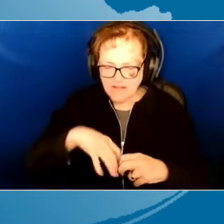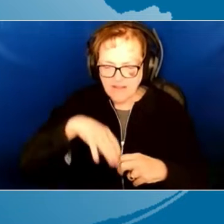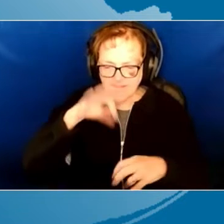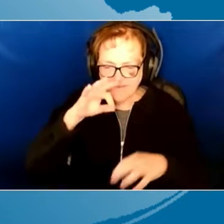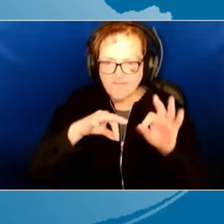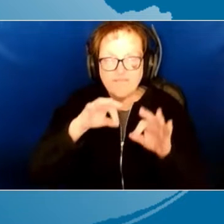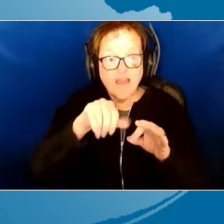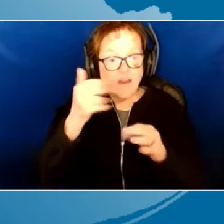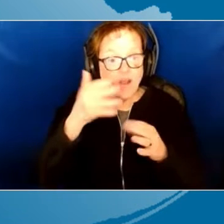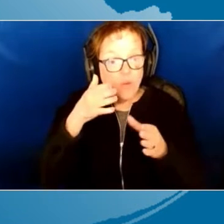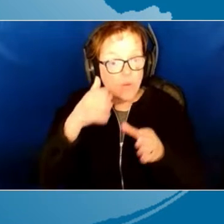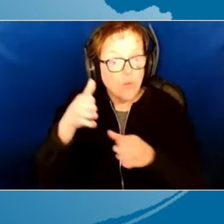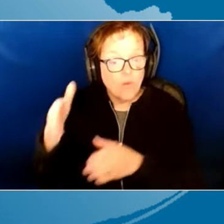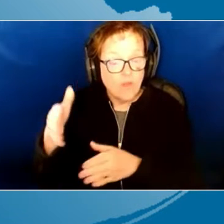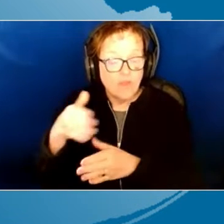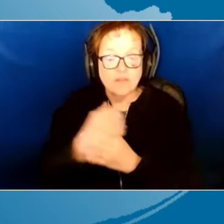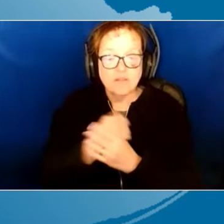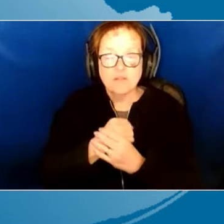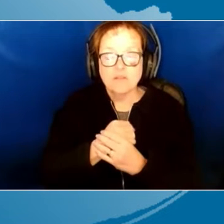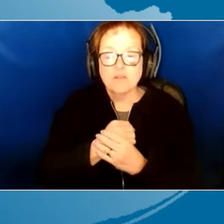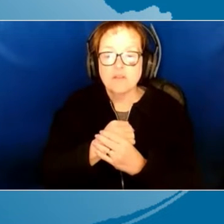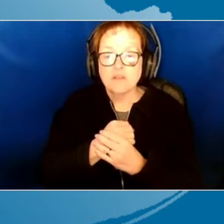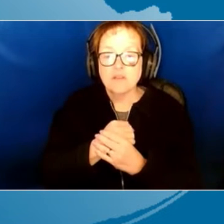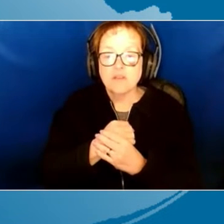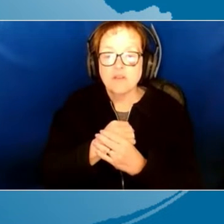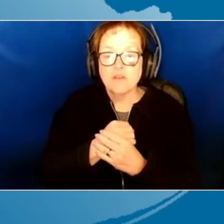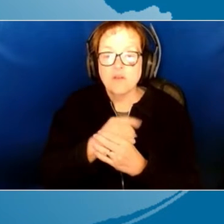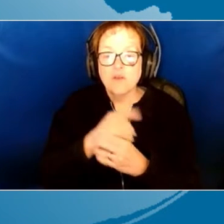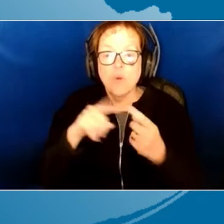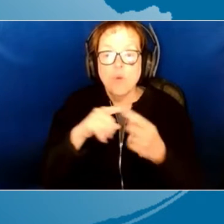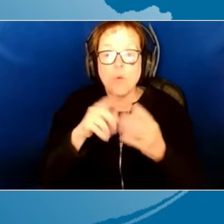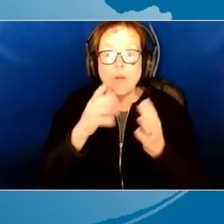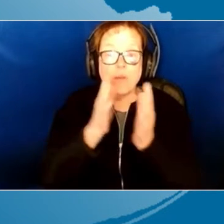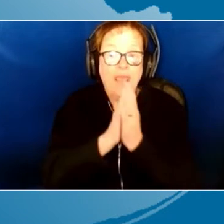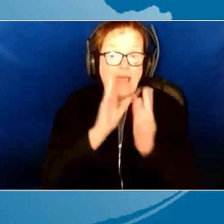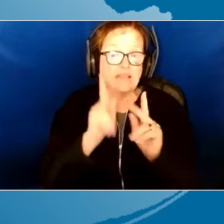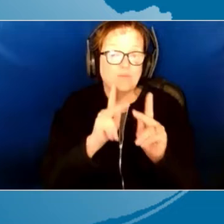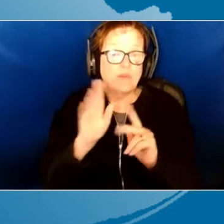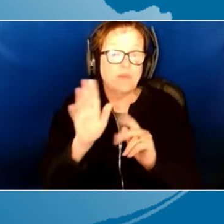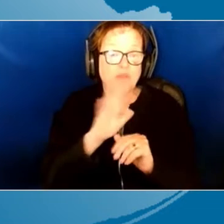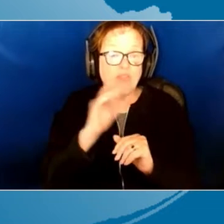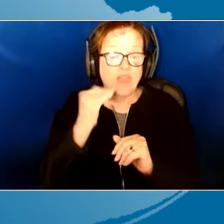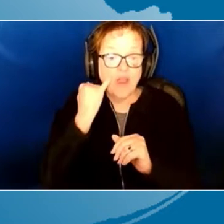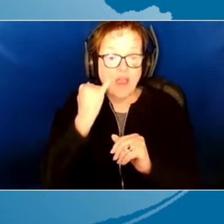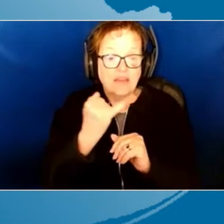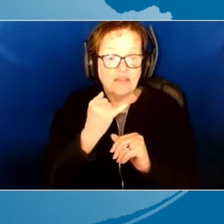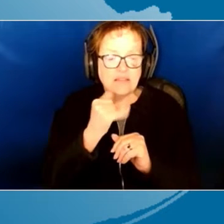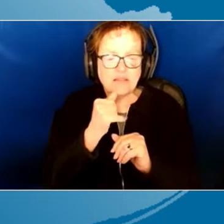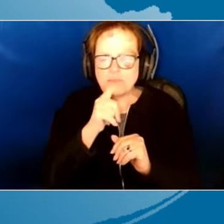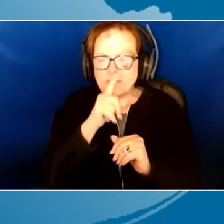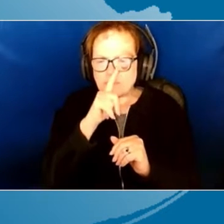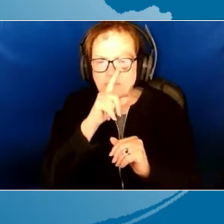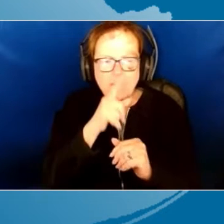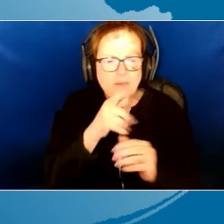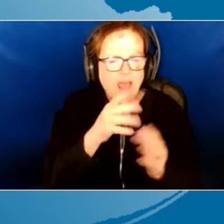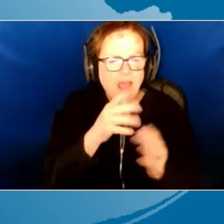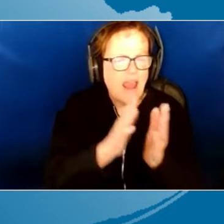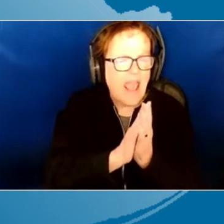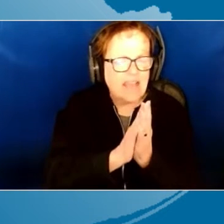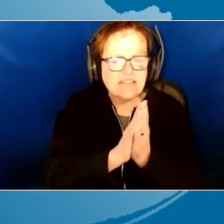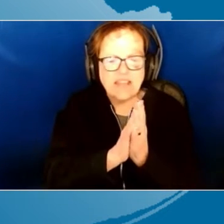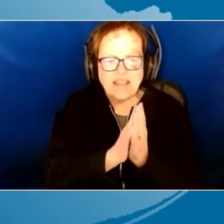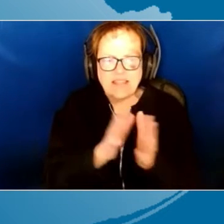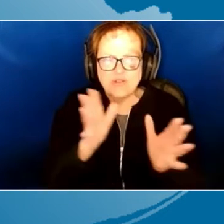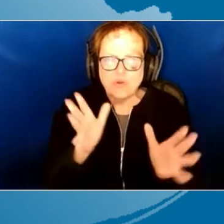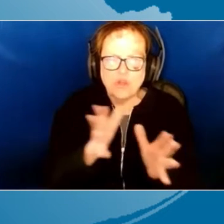ideas. You know, when we ask people their ideas, I'm not asking them to try to get them, coax them